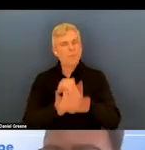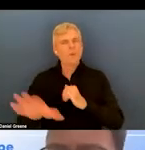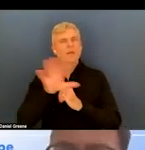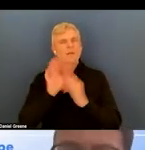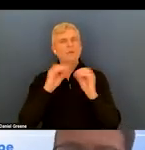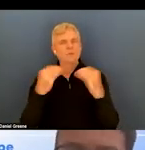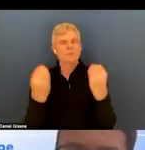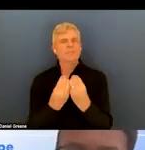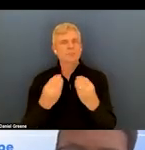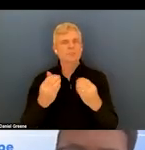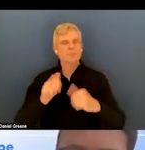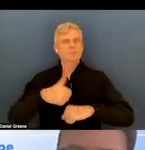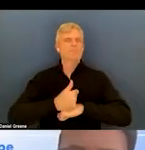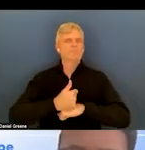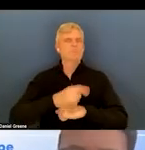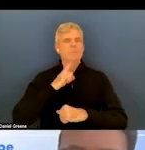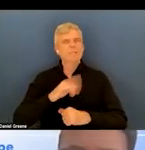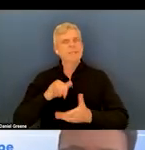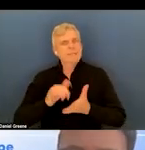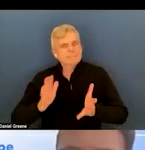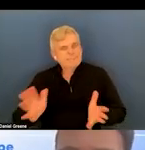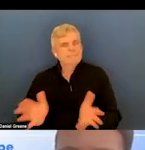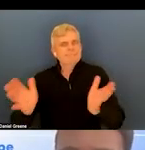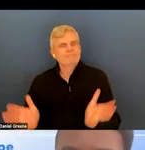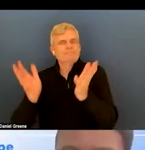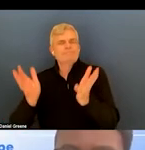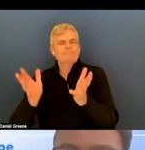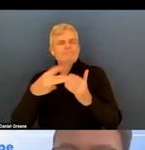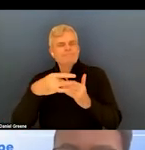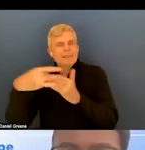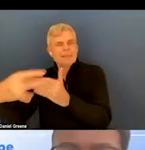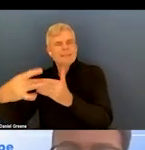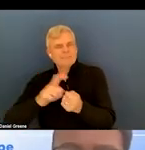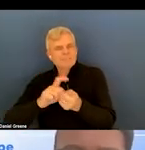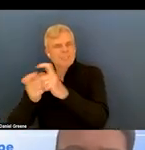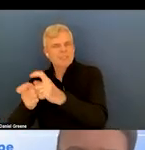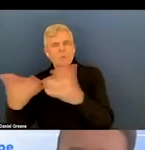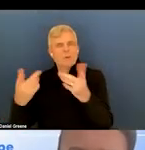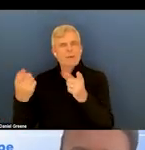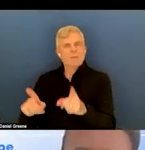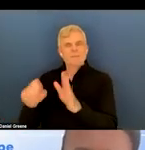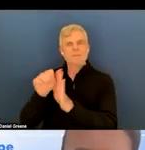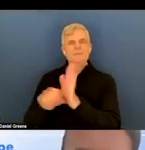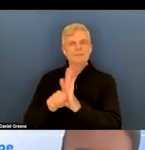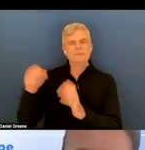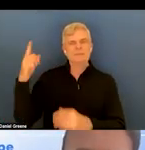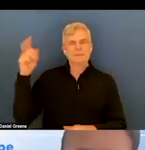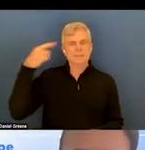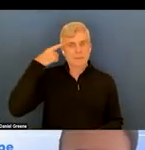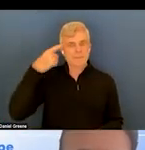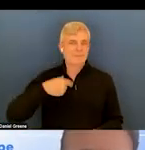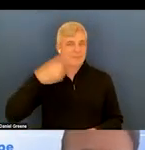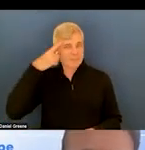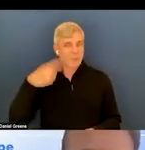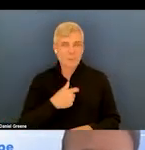exist that really move the needle in terms of what happens at the state capitol. And I think we're missing that. We're